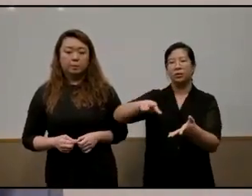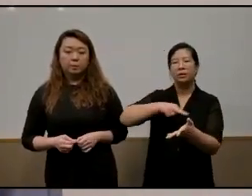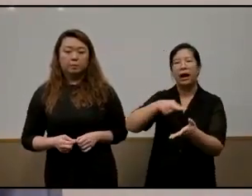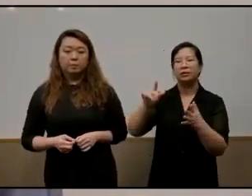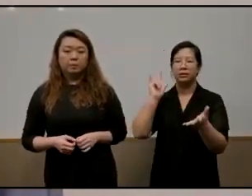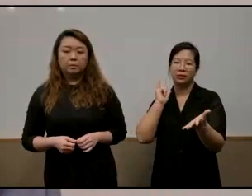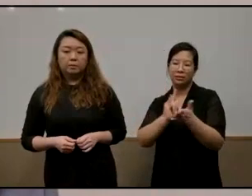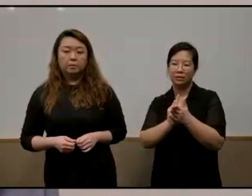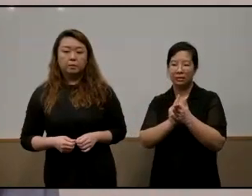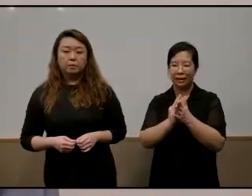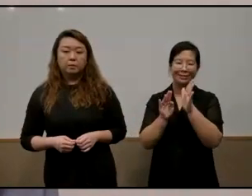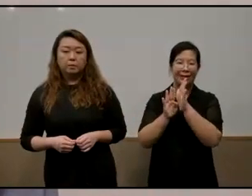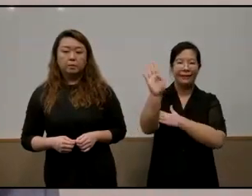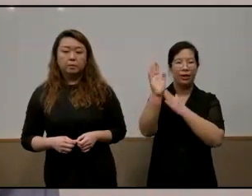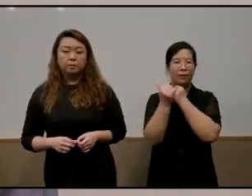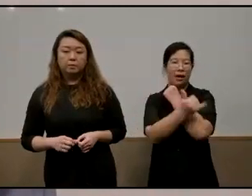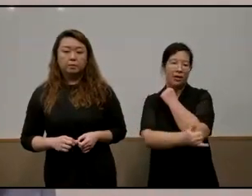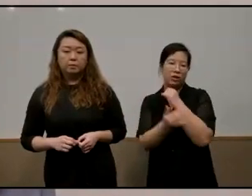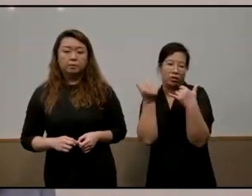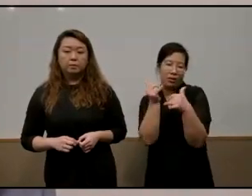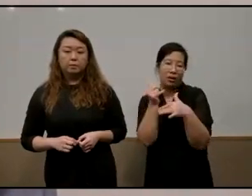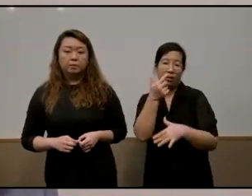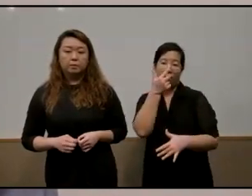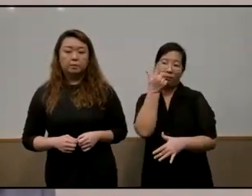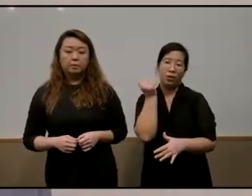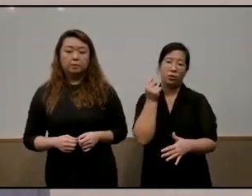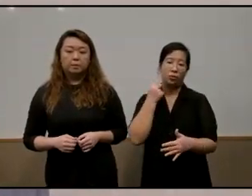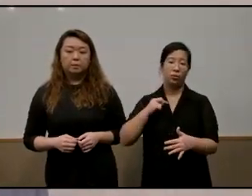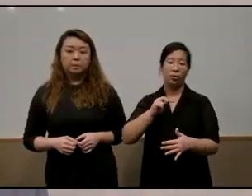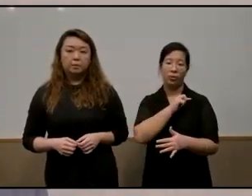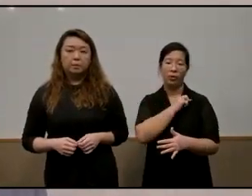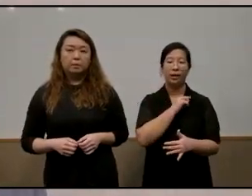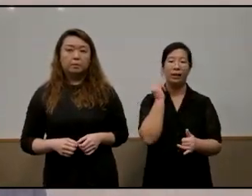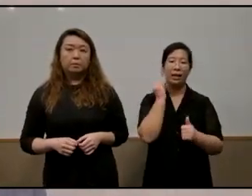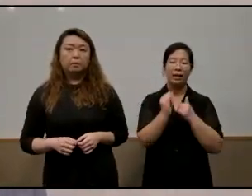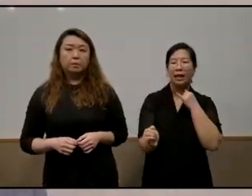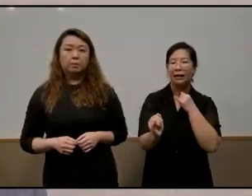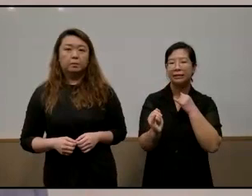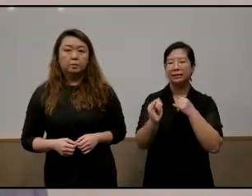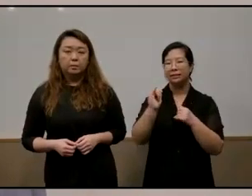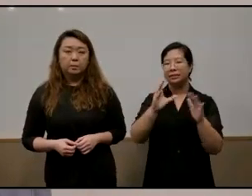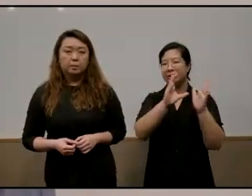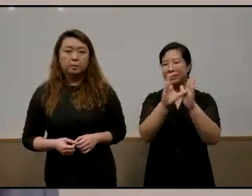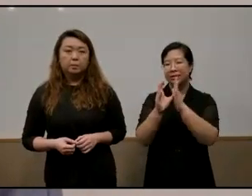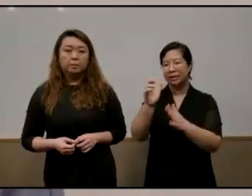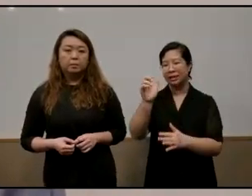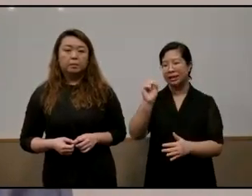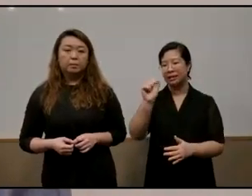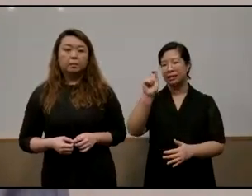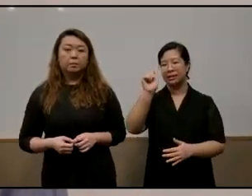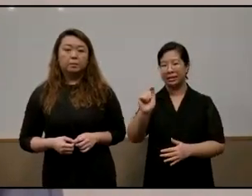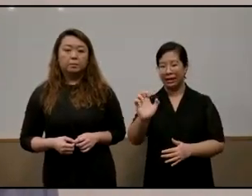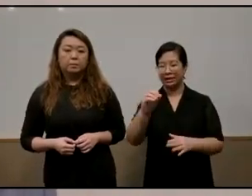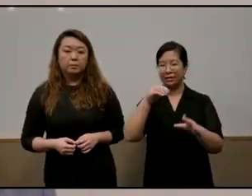societies play because we are the last remaining full city state in the world you know the others are monaco and